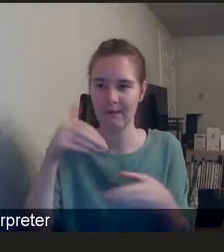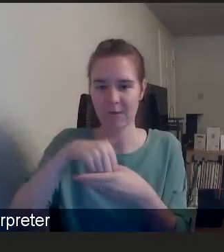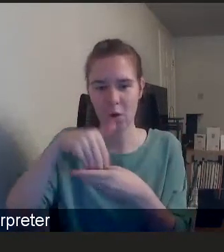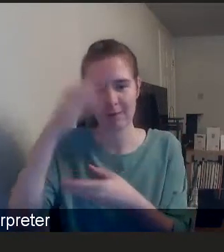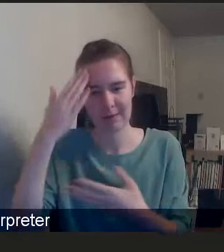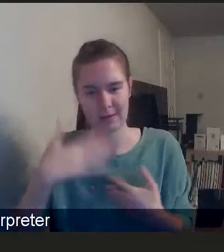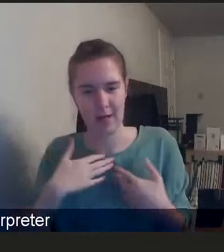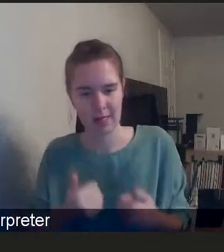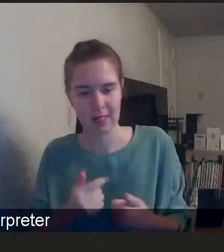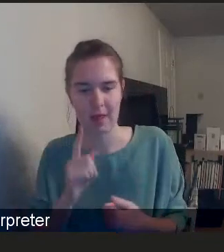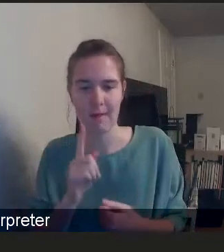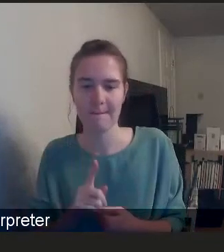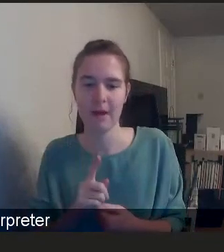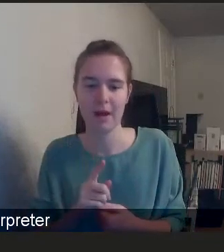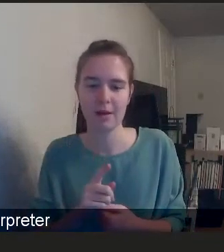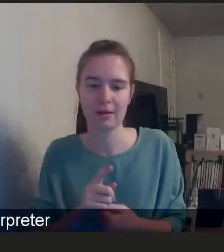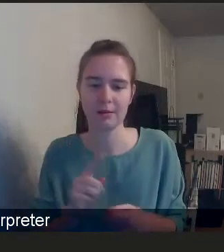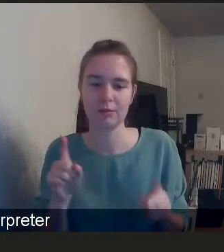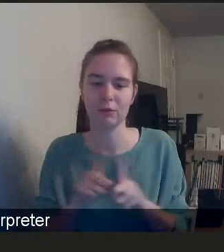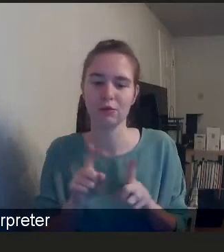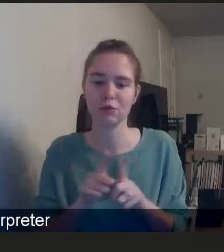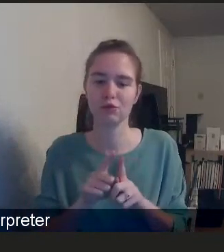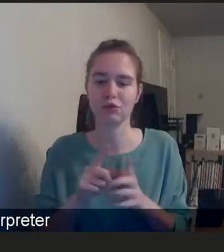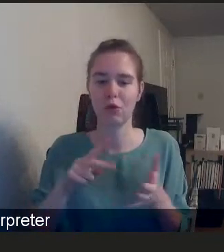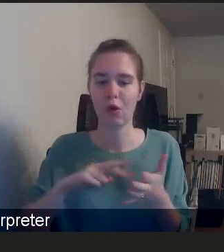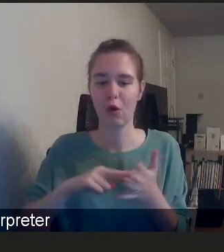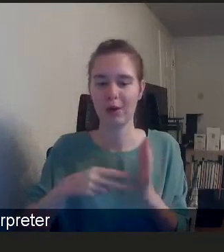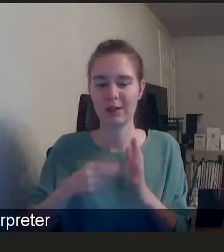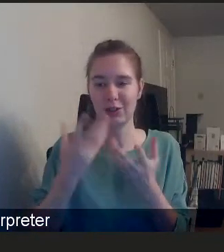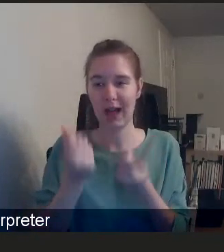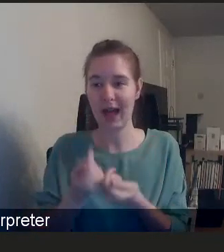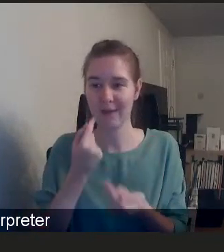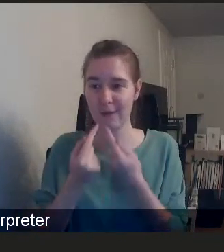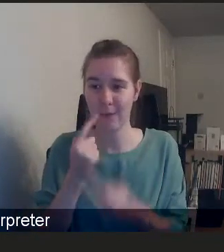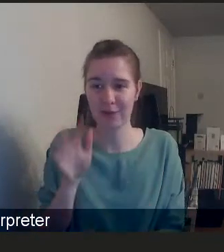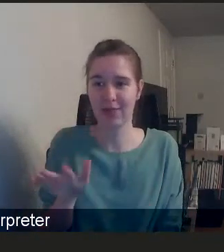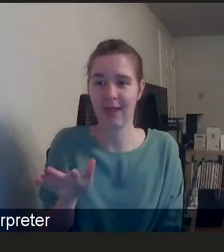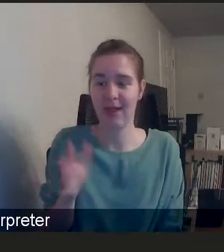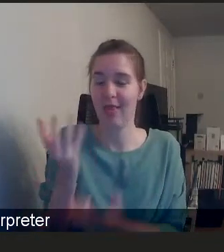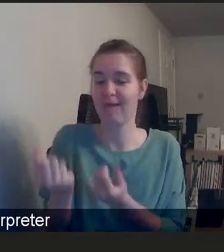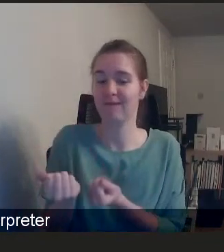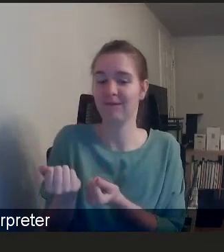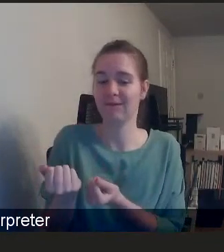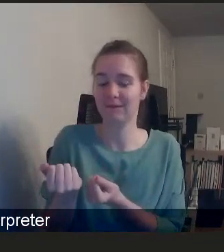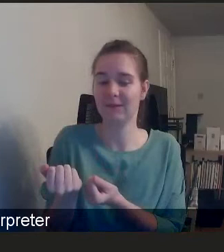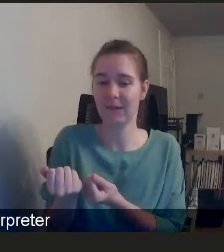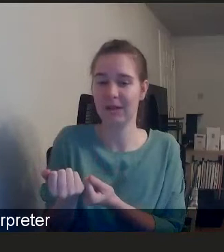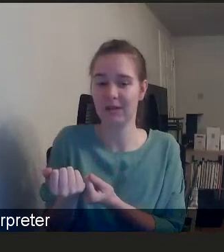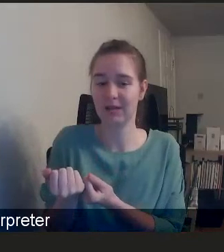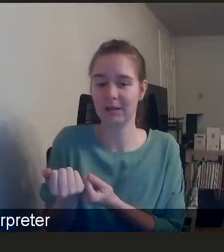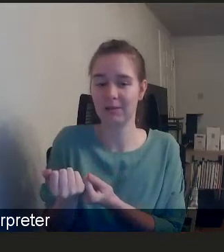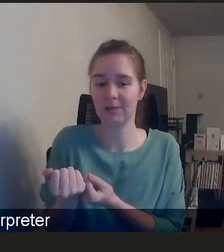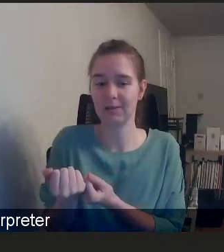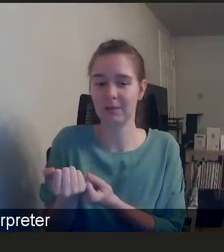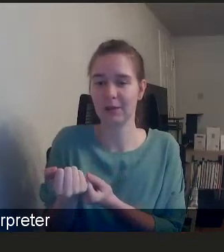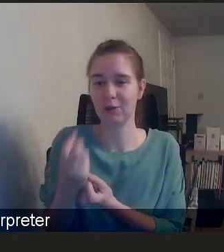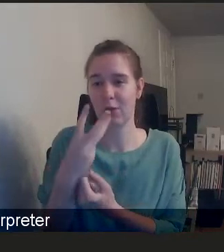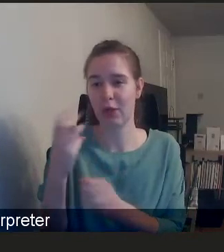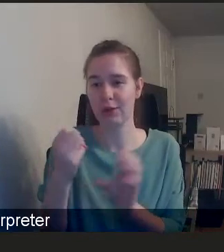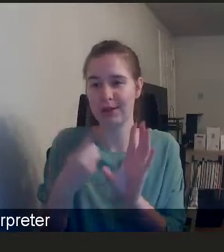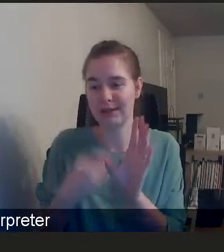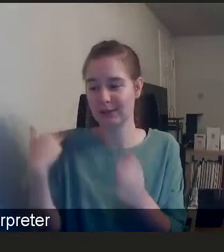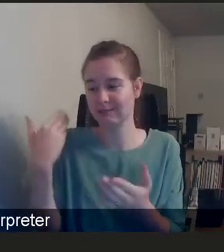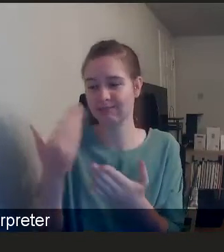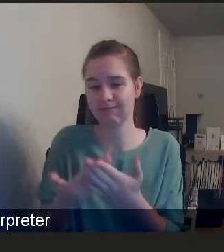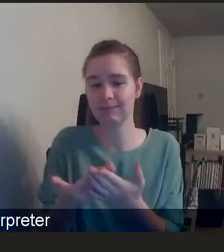But third director organisations have some of that information to hand. And over the 30 years, you know, we've